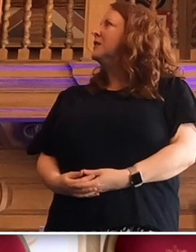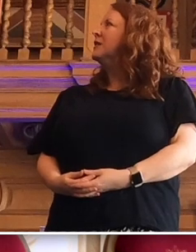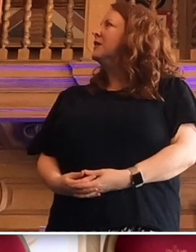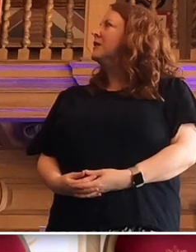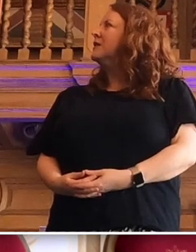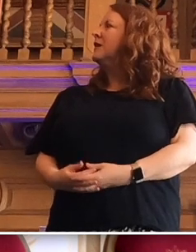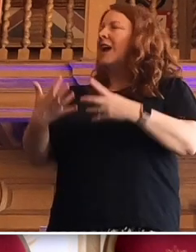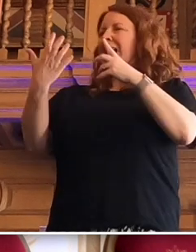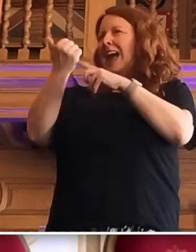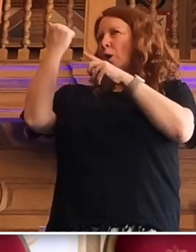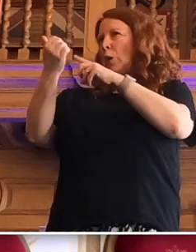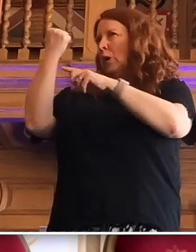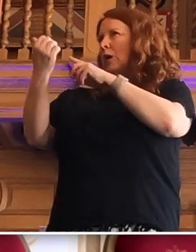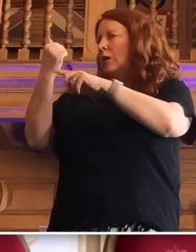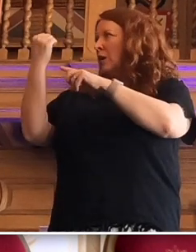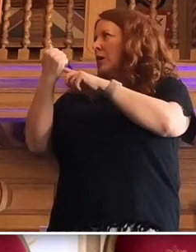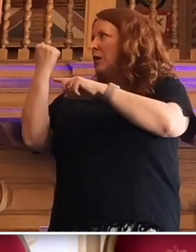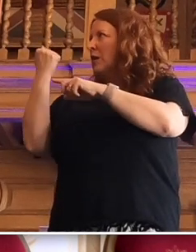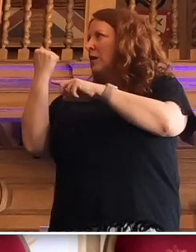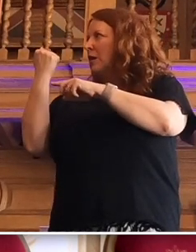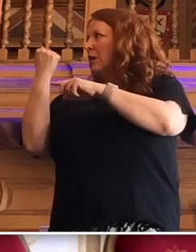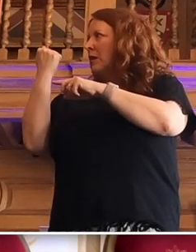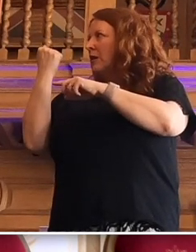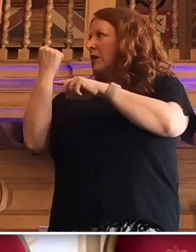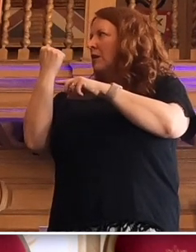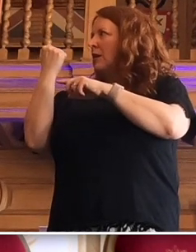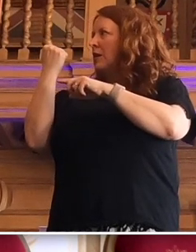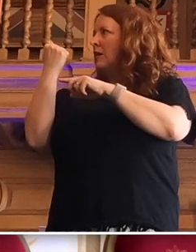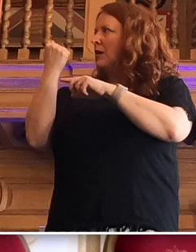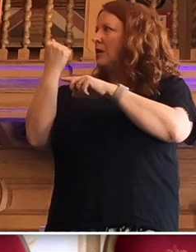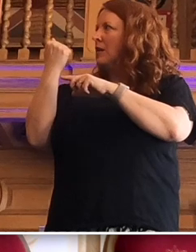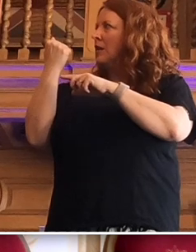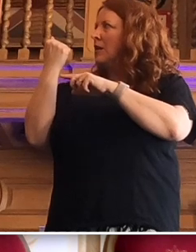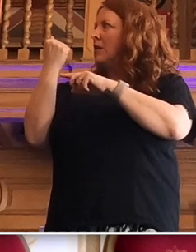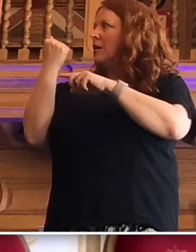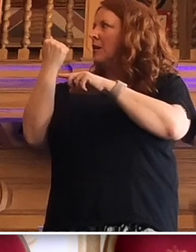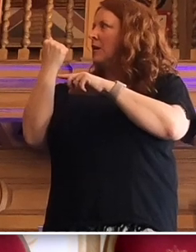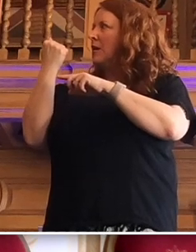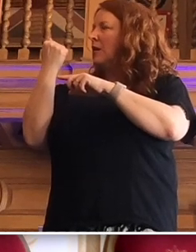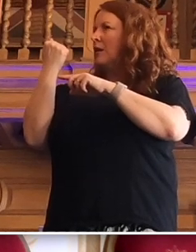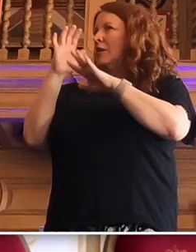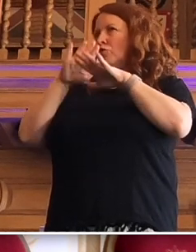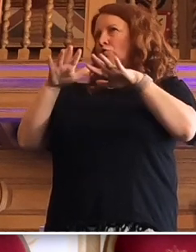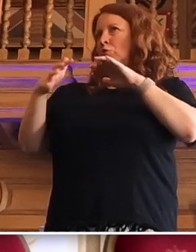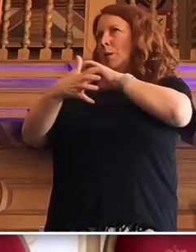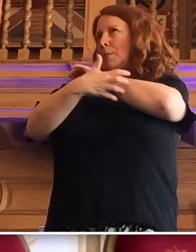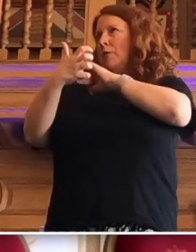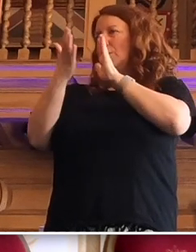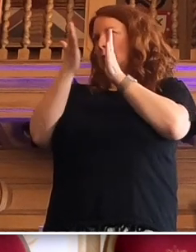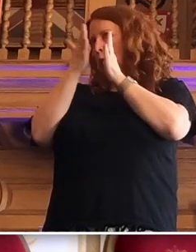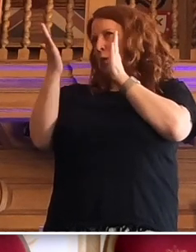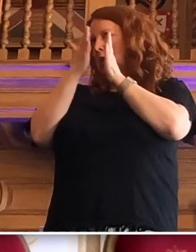outcomes by the number of times children were in poverty between